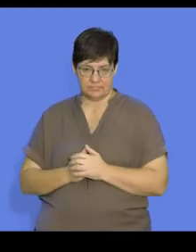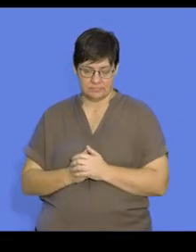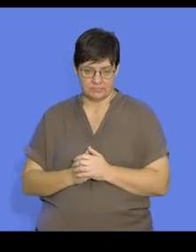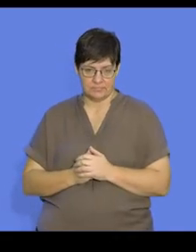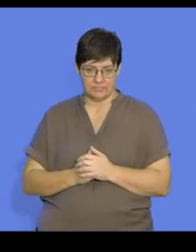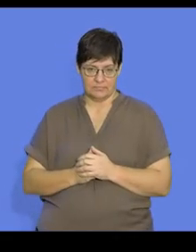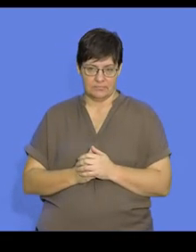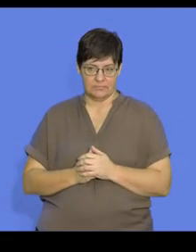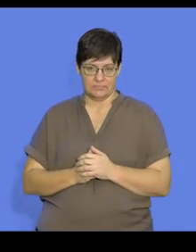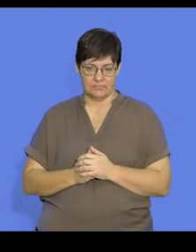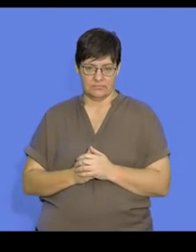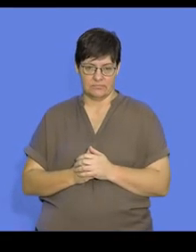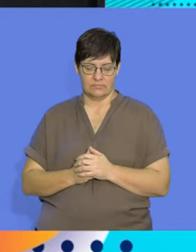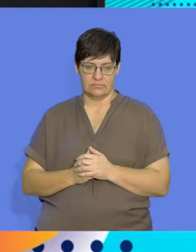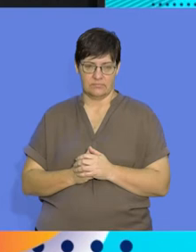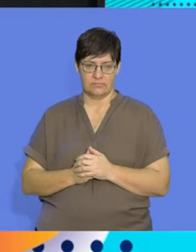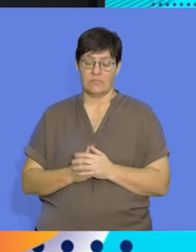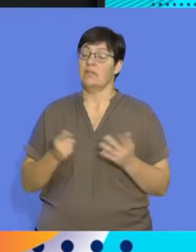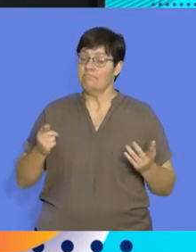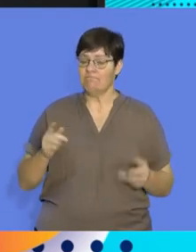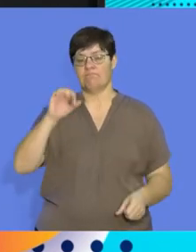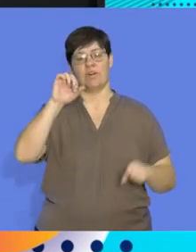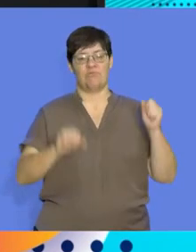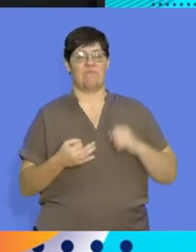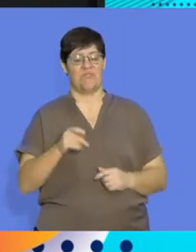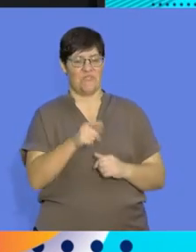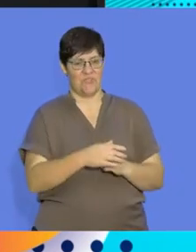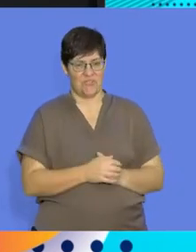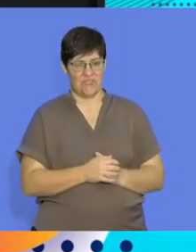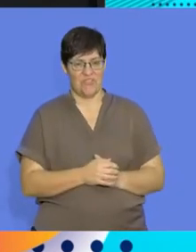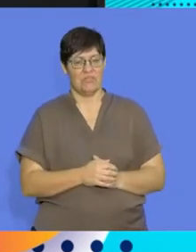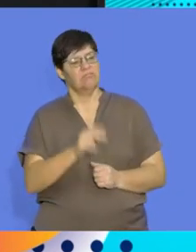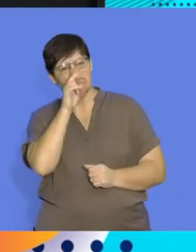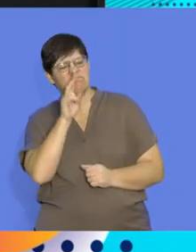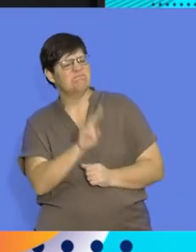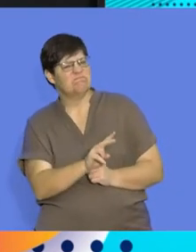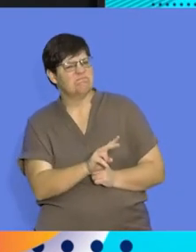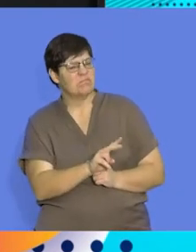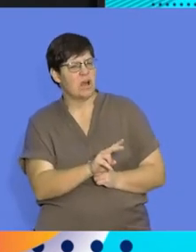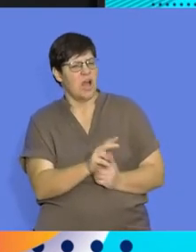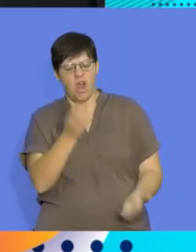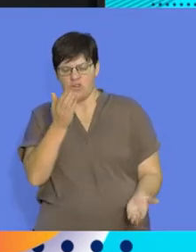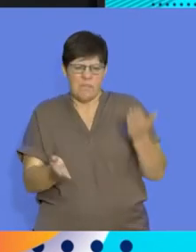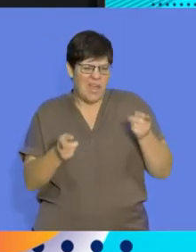existence. So guys, that's a wrap for this section. We've spent some time looking at a comparison between a K strategy